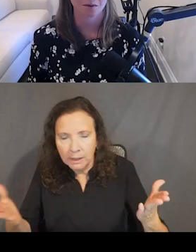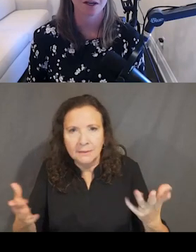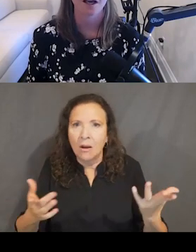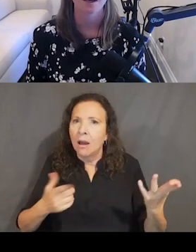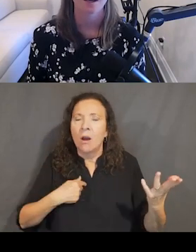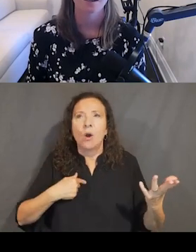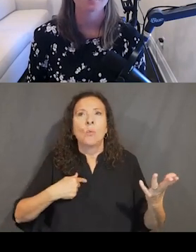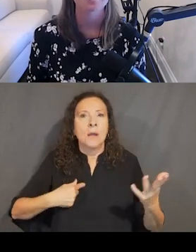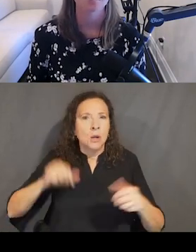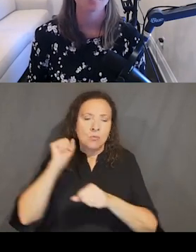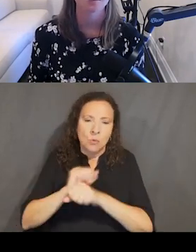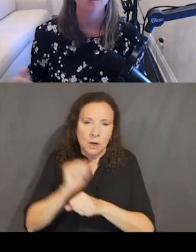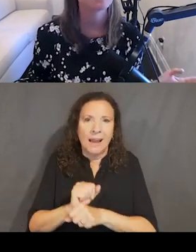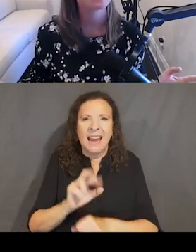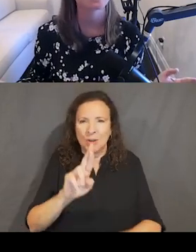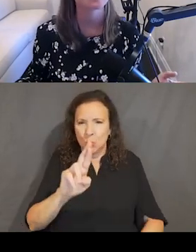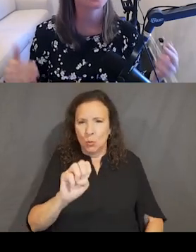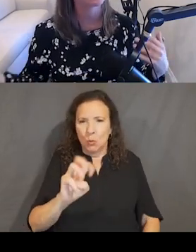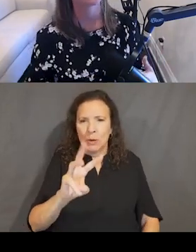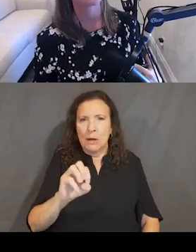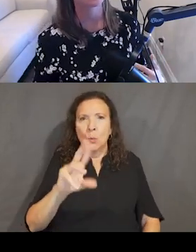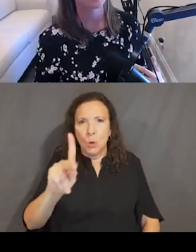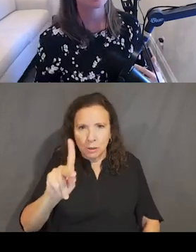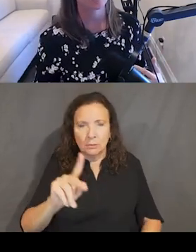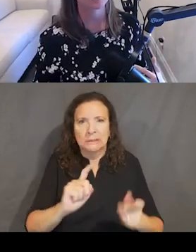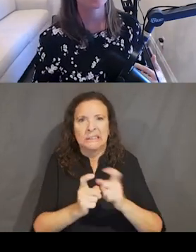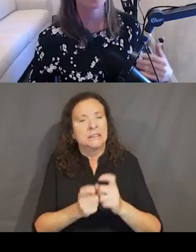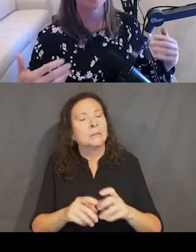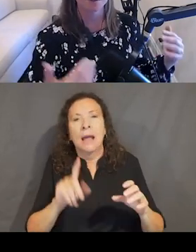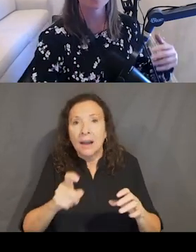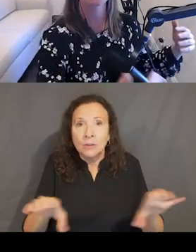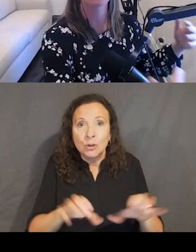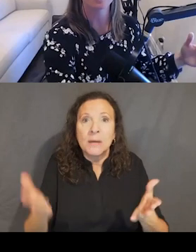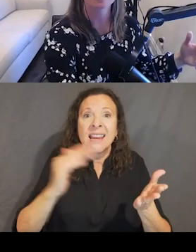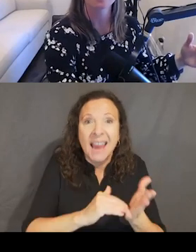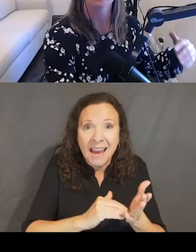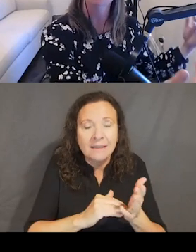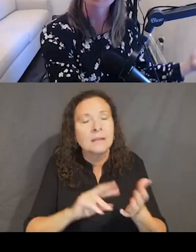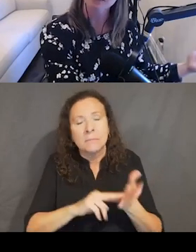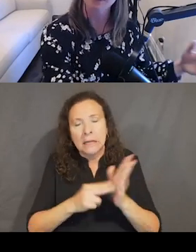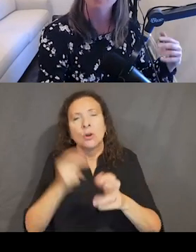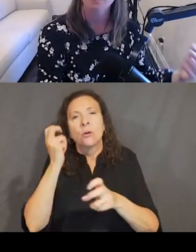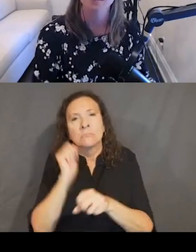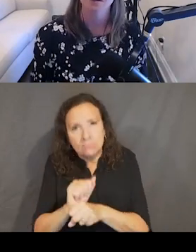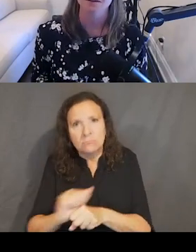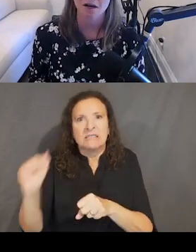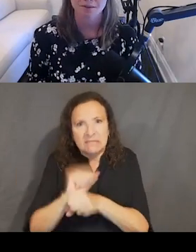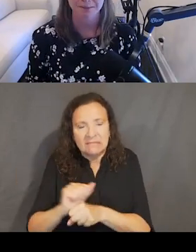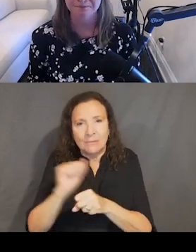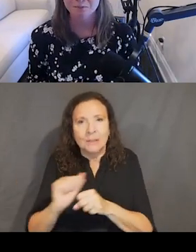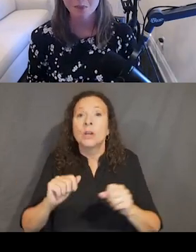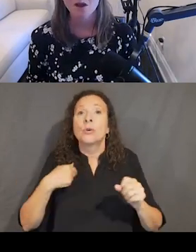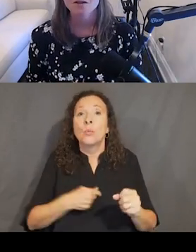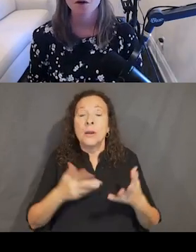is hard work. And so it only makes sense from an efficiency standpoint, too, that we start to do things correctly as early as